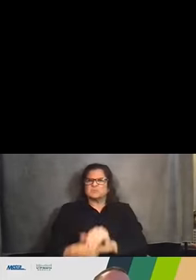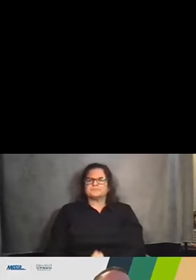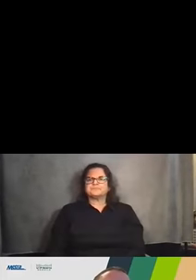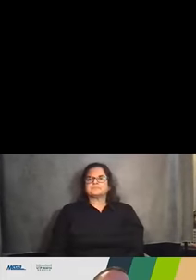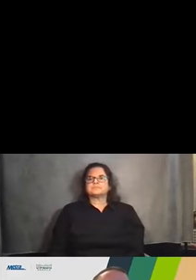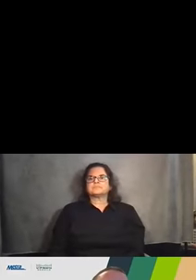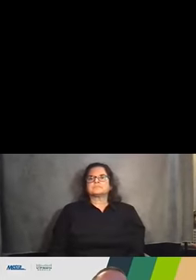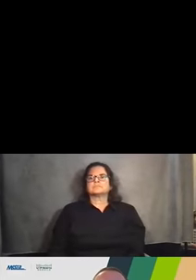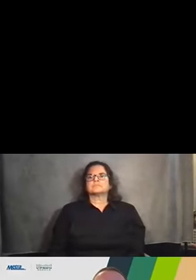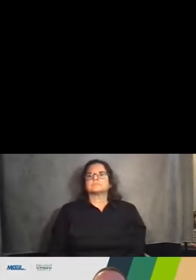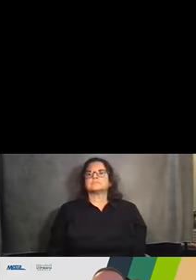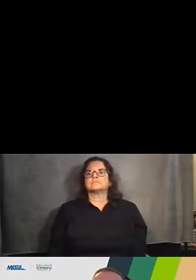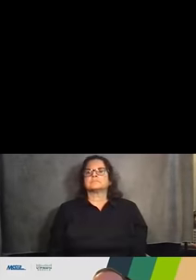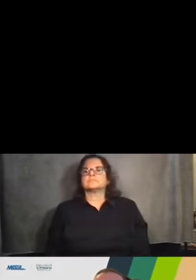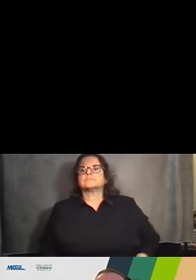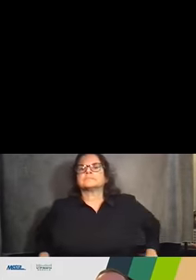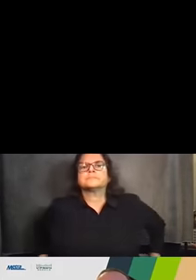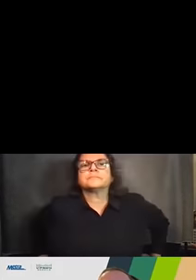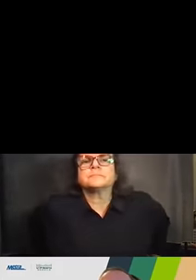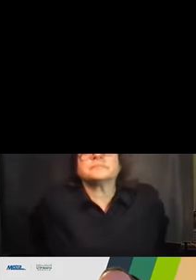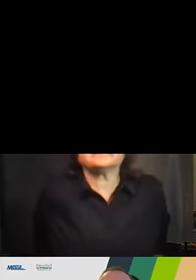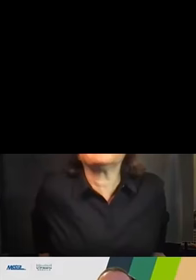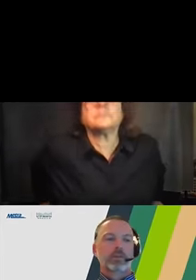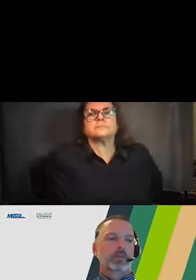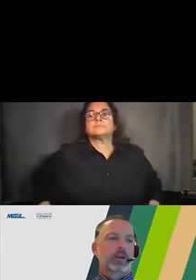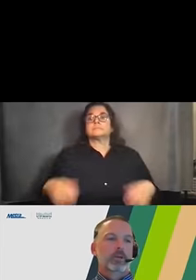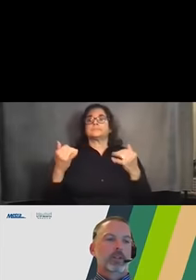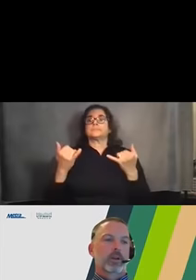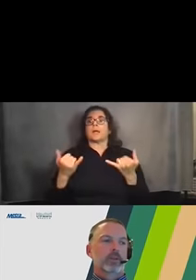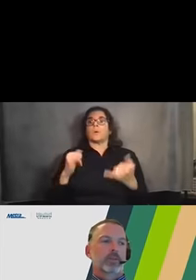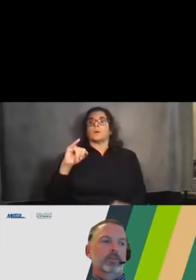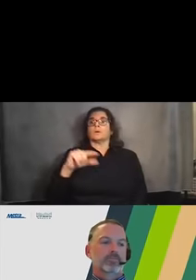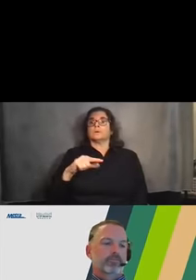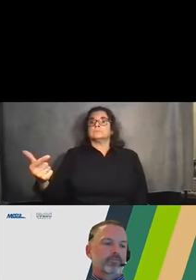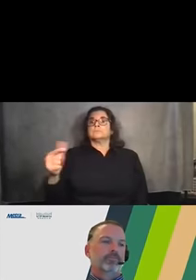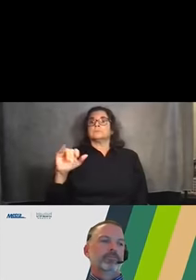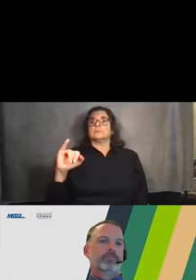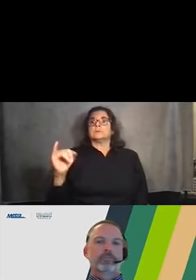So now I will hand it back over to Jamie to walk us through the outreach process.